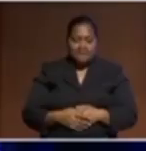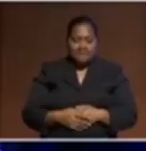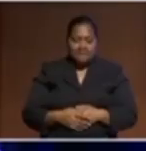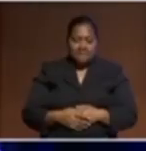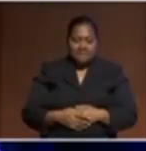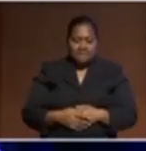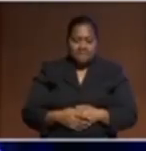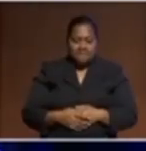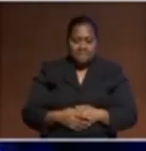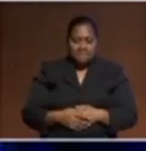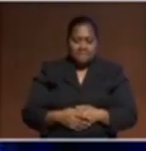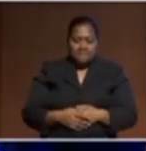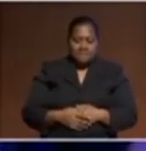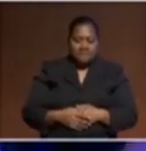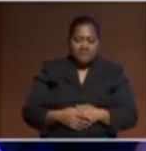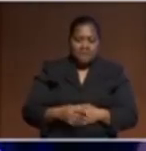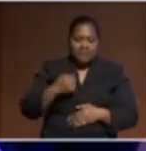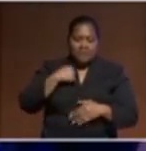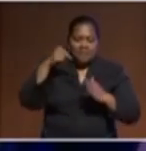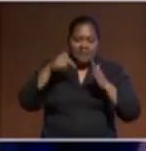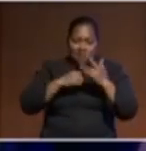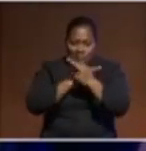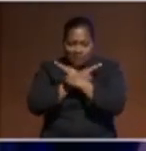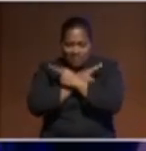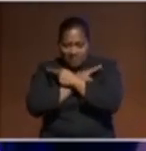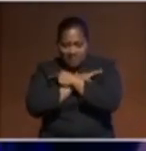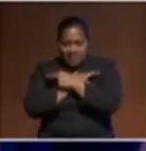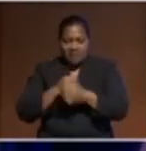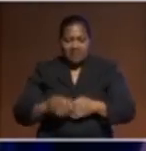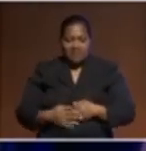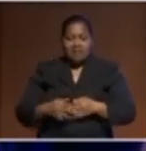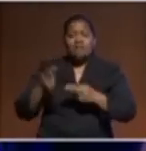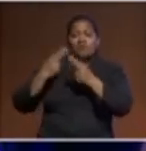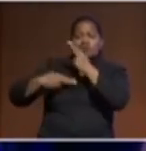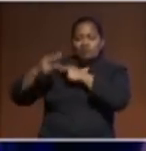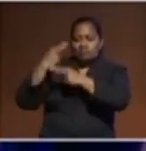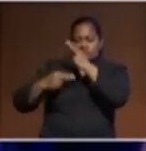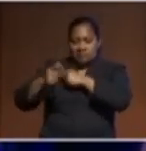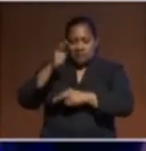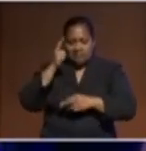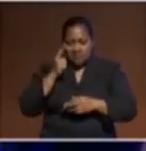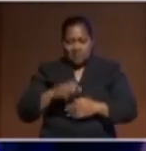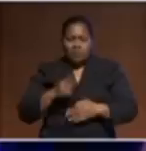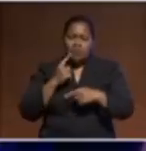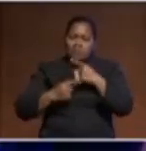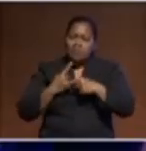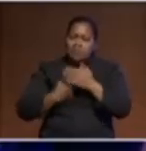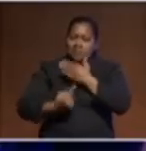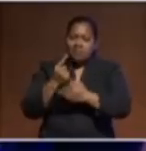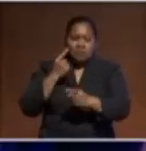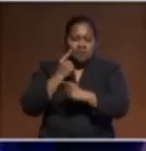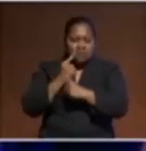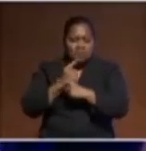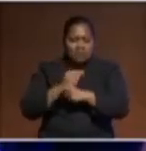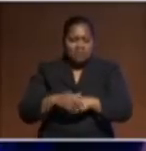moment when someone I deeply respected, who happened to be a history teacher of mine, was talking about their journey as